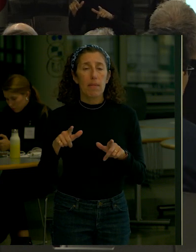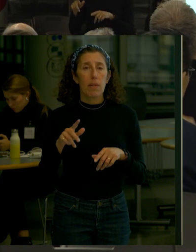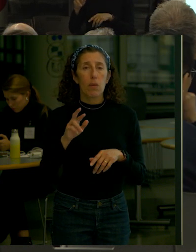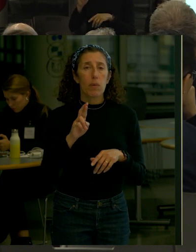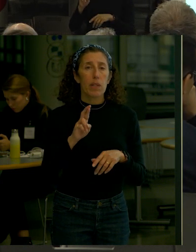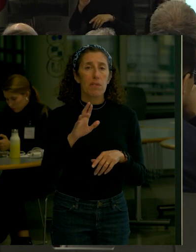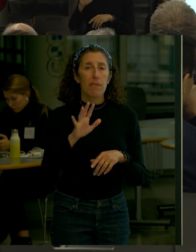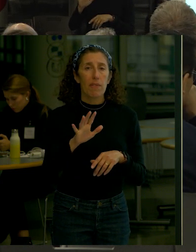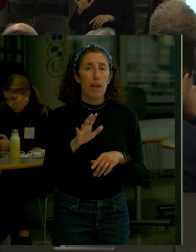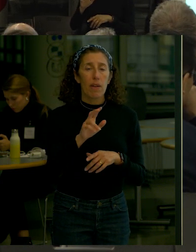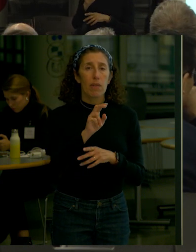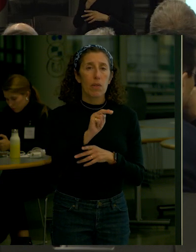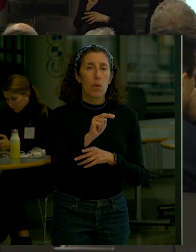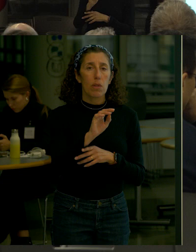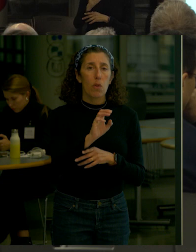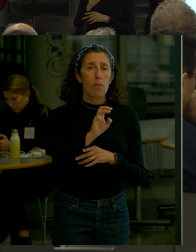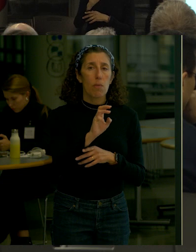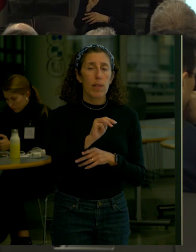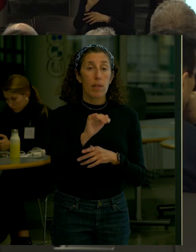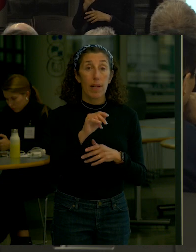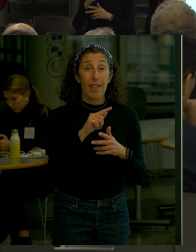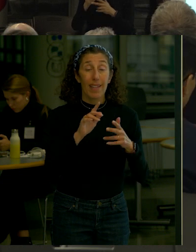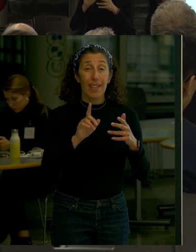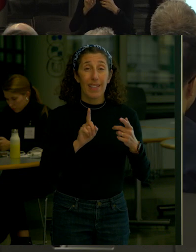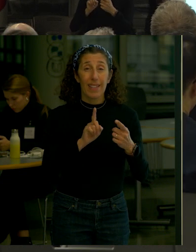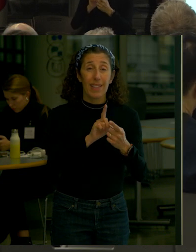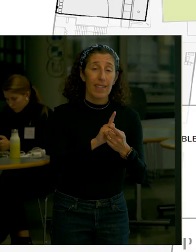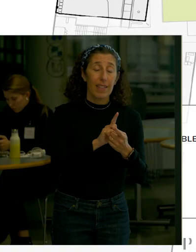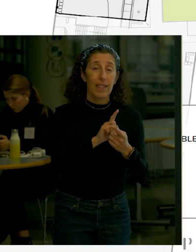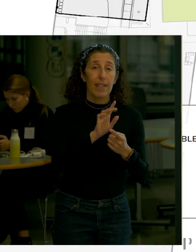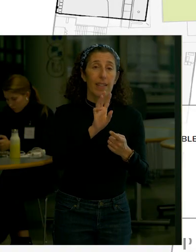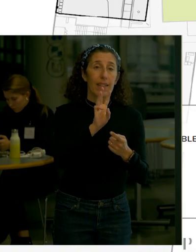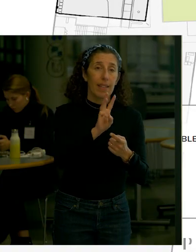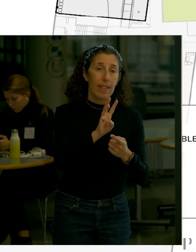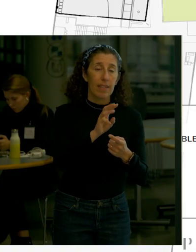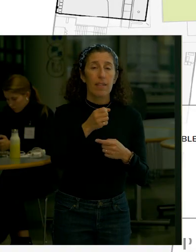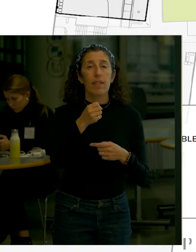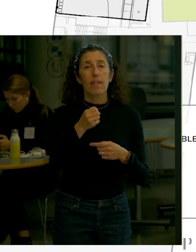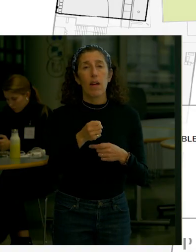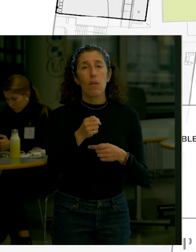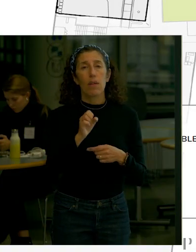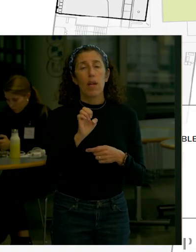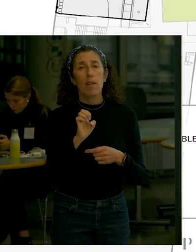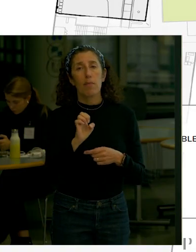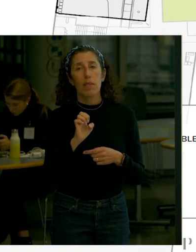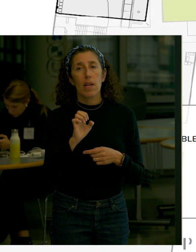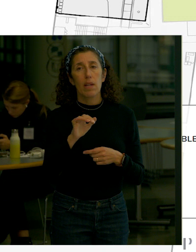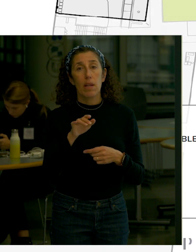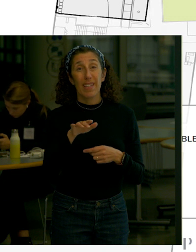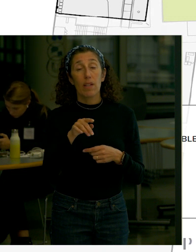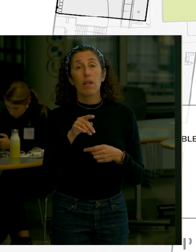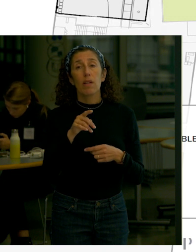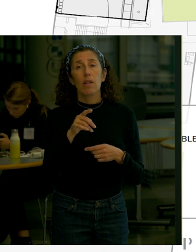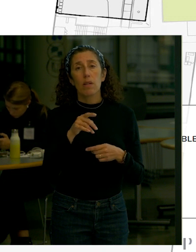meet what we call Reach 6 Which is also known as South Esplanade A general rule of thumb when you have a shared